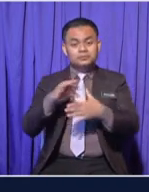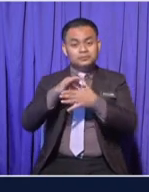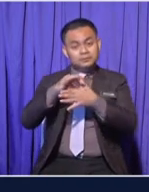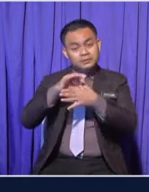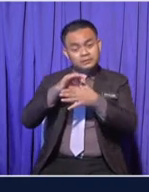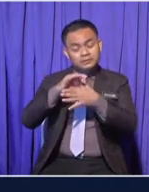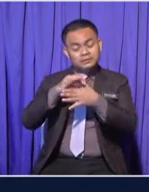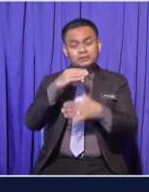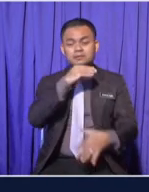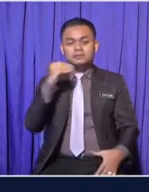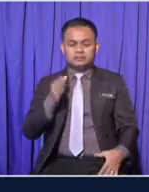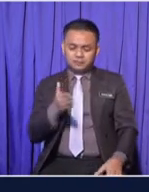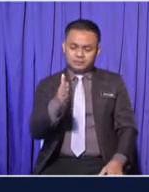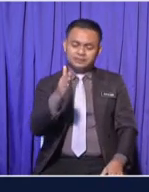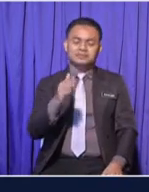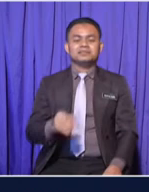meat, and fish